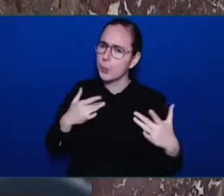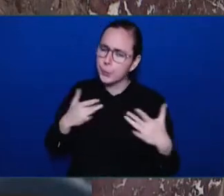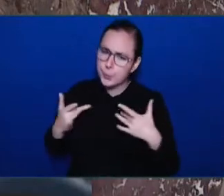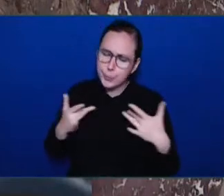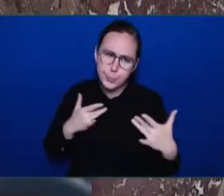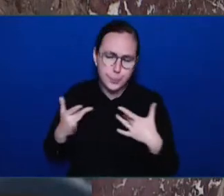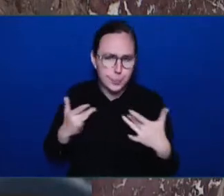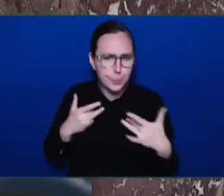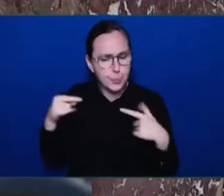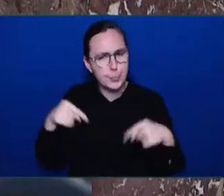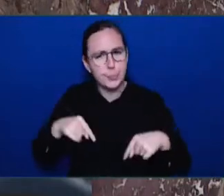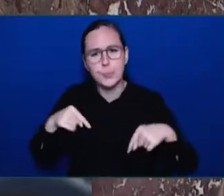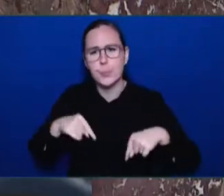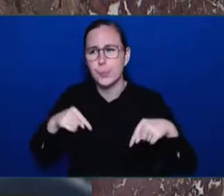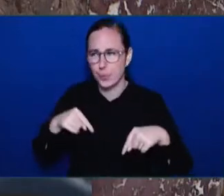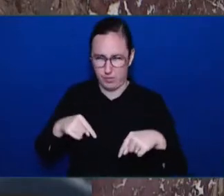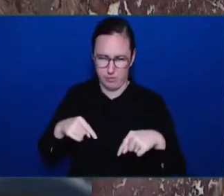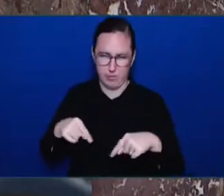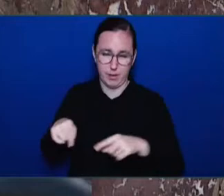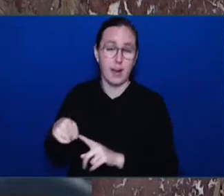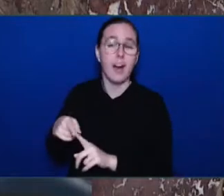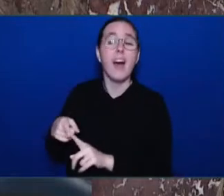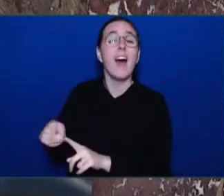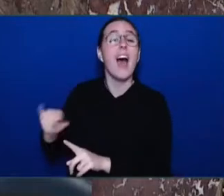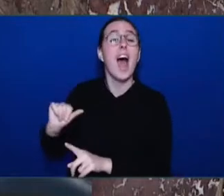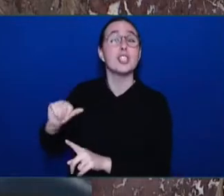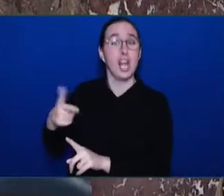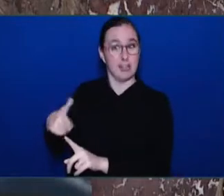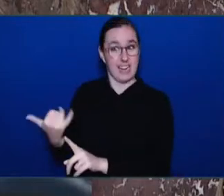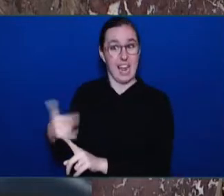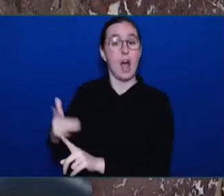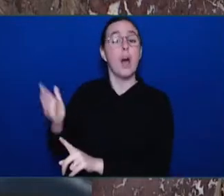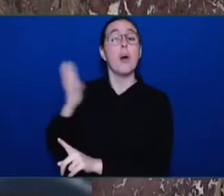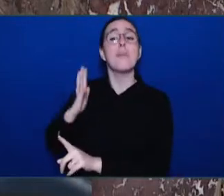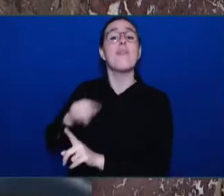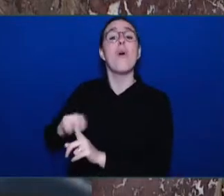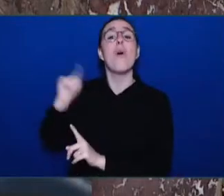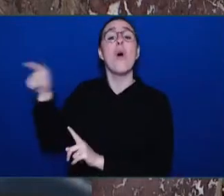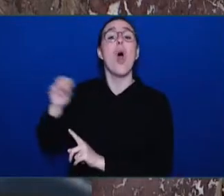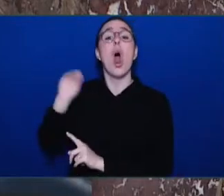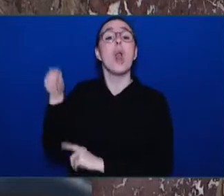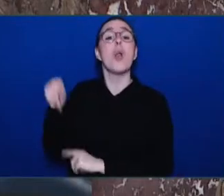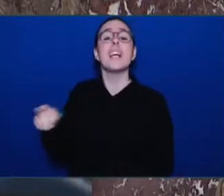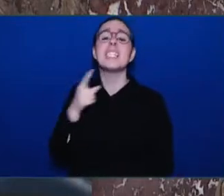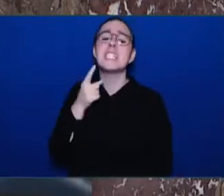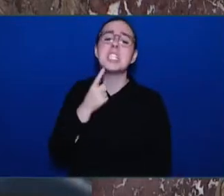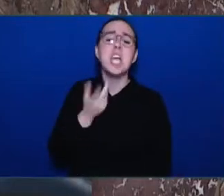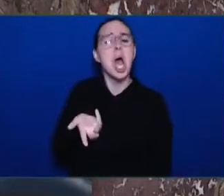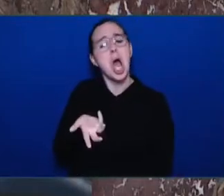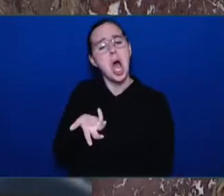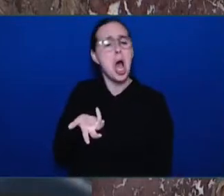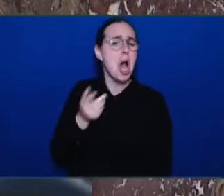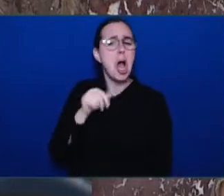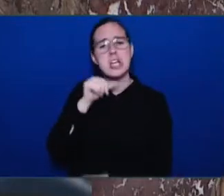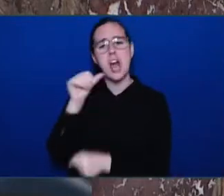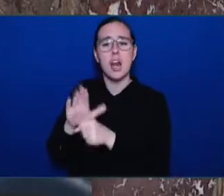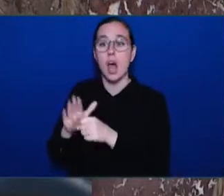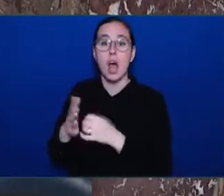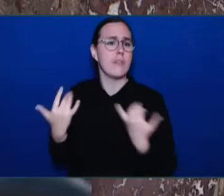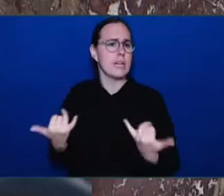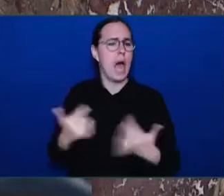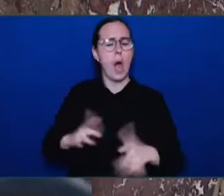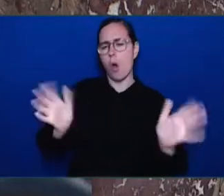soft on criminals. He couldn't support it because it wasn't soft enough. Well, let me tell you, just this weekend, Mr. Speaker, in